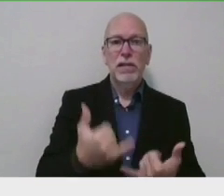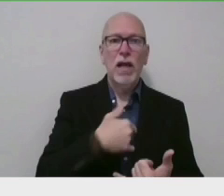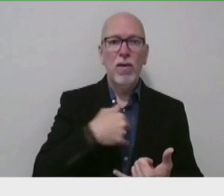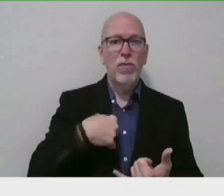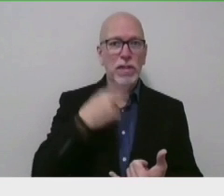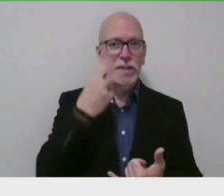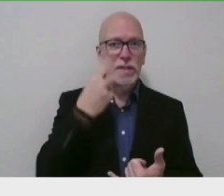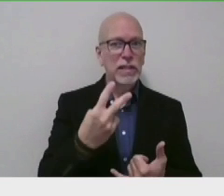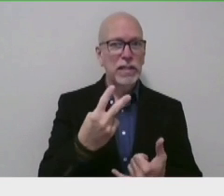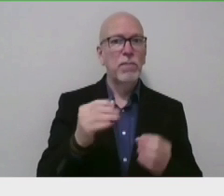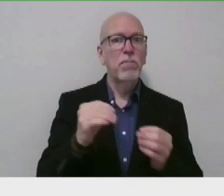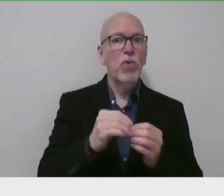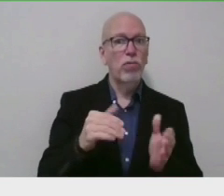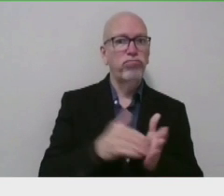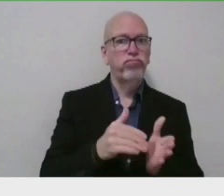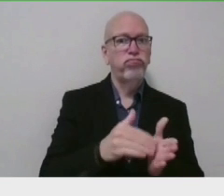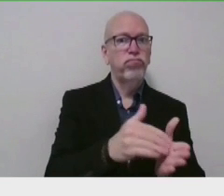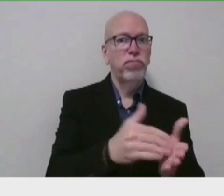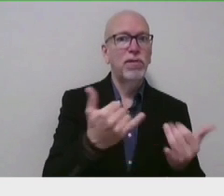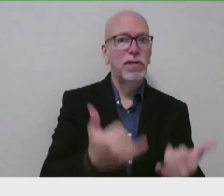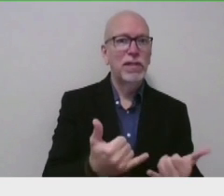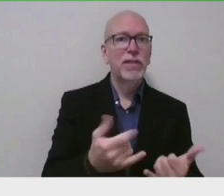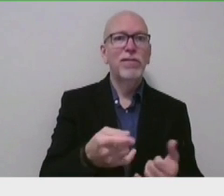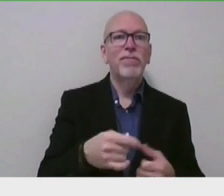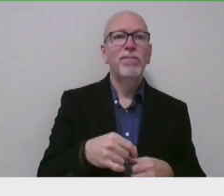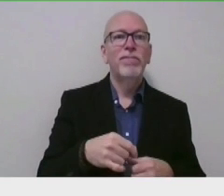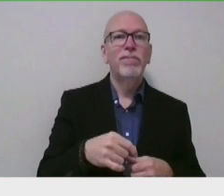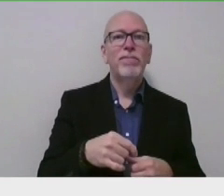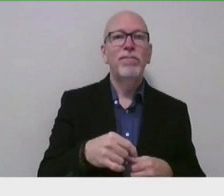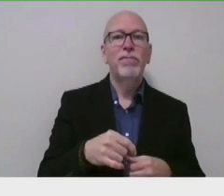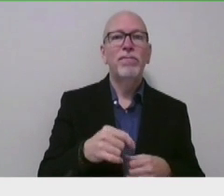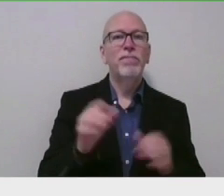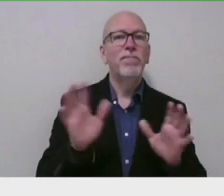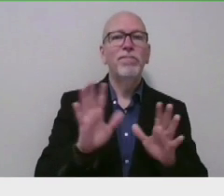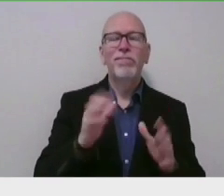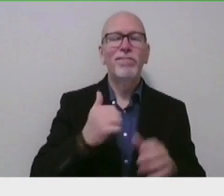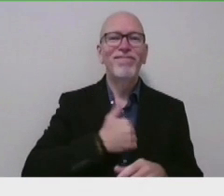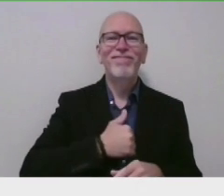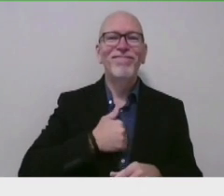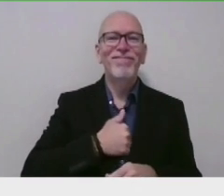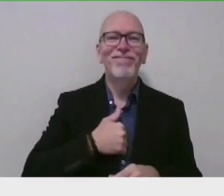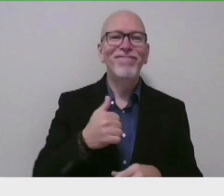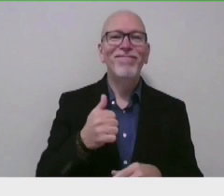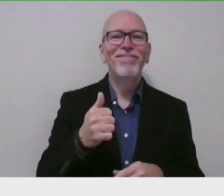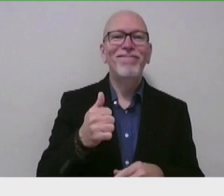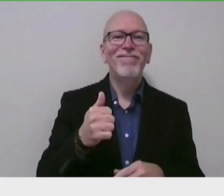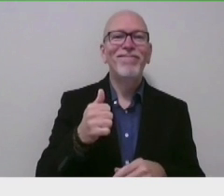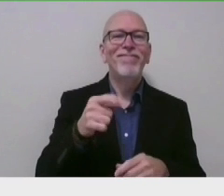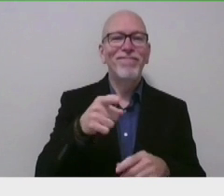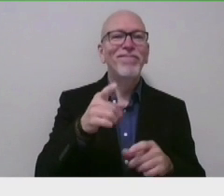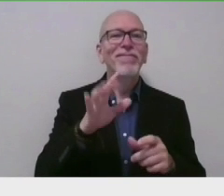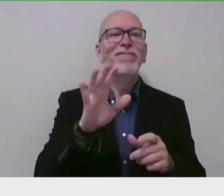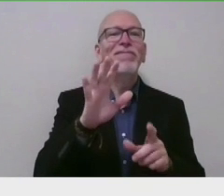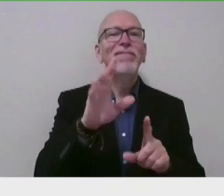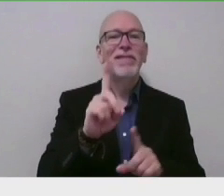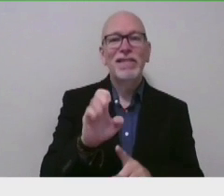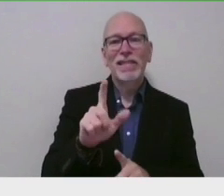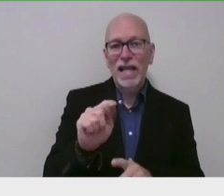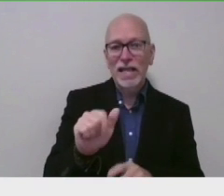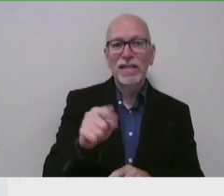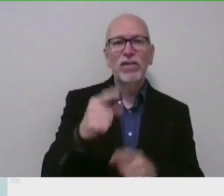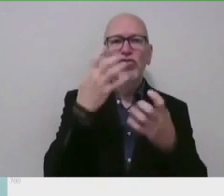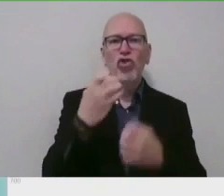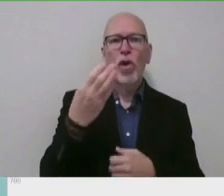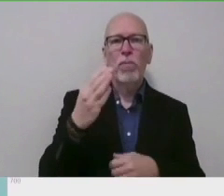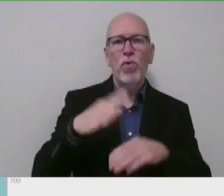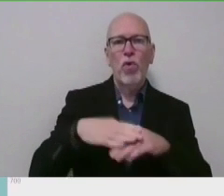frequently as we sequence, sorry, these tests. The Delta variant is the dark blue on this